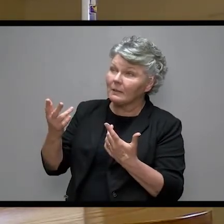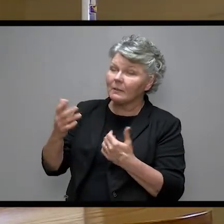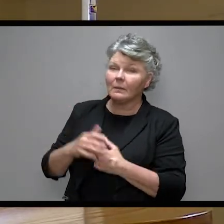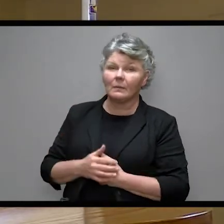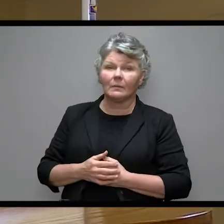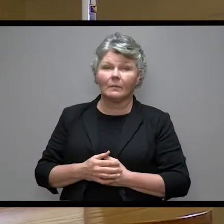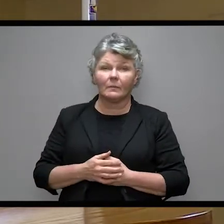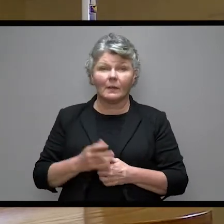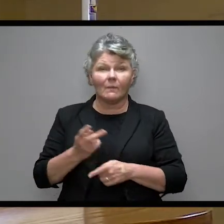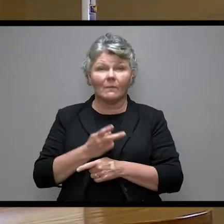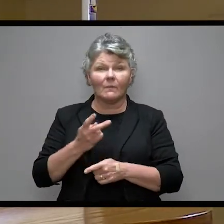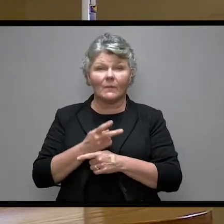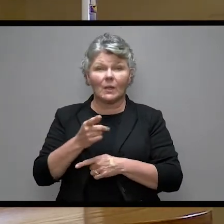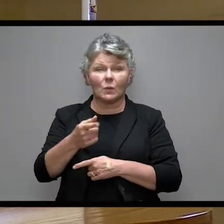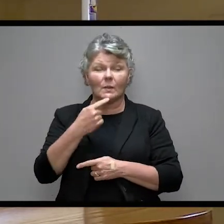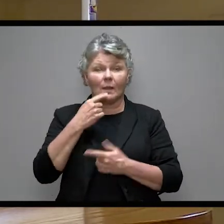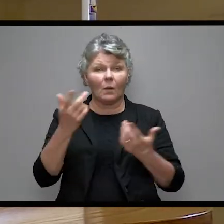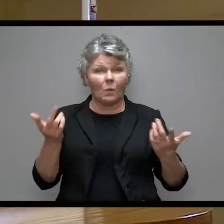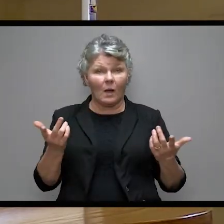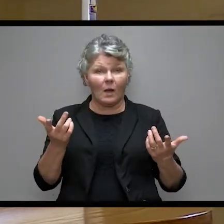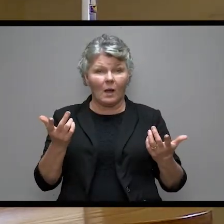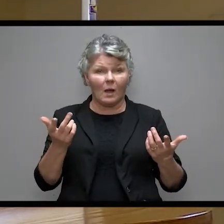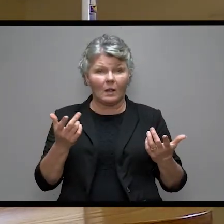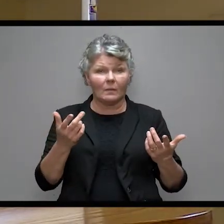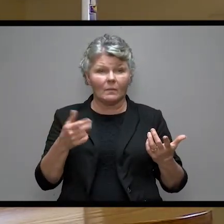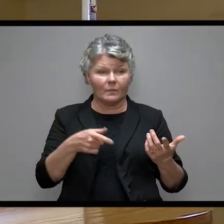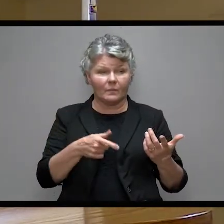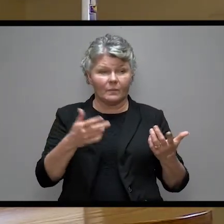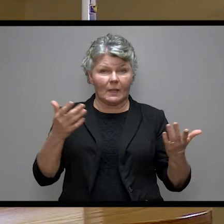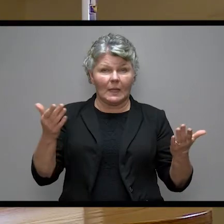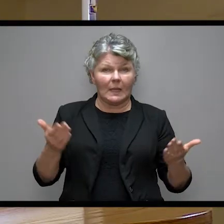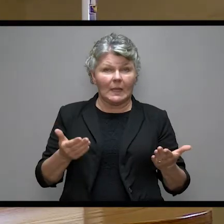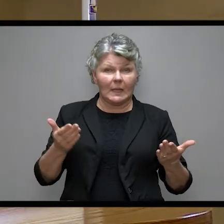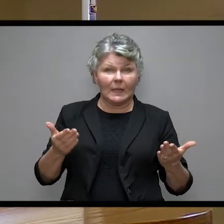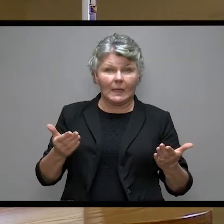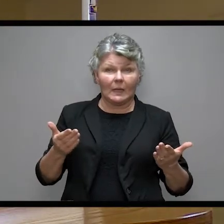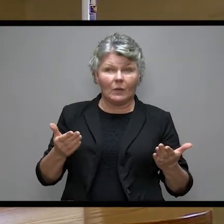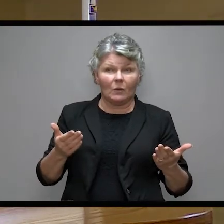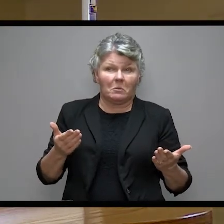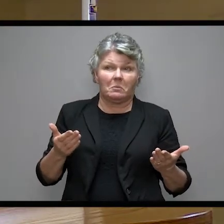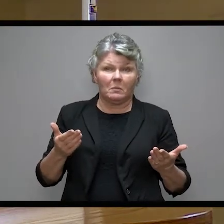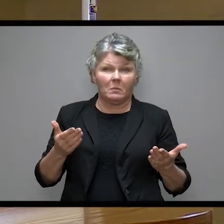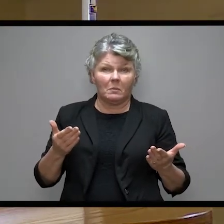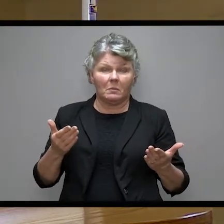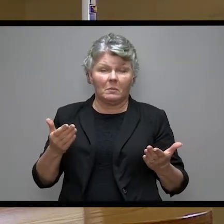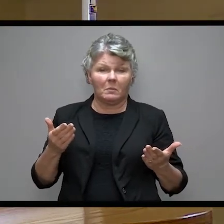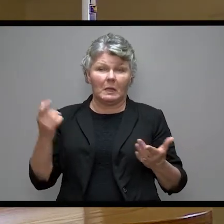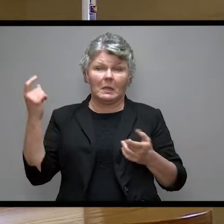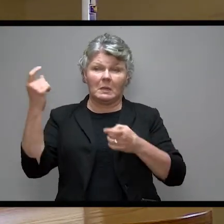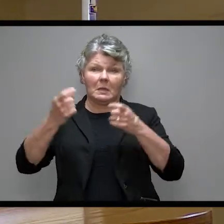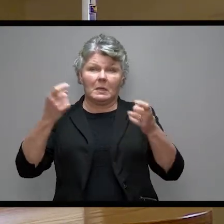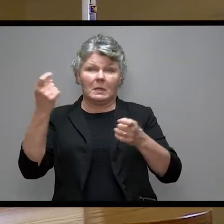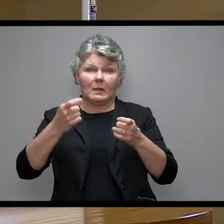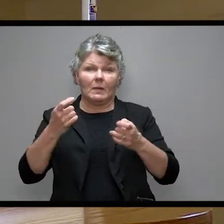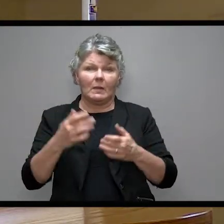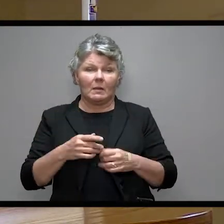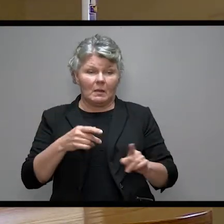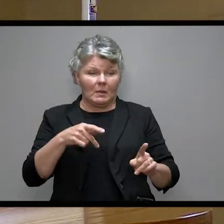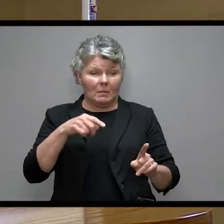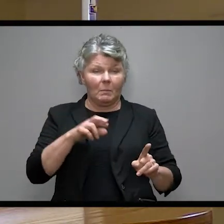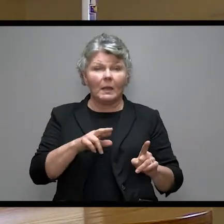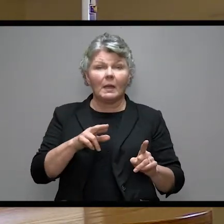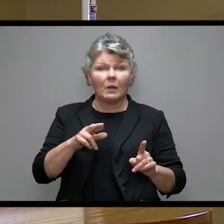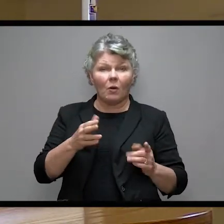Do the math and you can ask yourself the question, is he here being generous? I mean, what a guy. Peter here